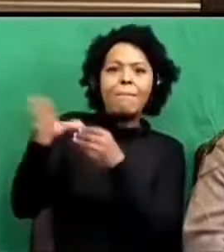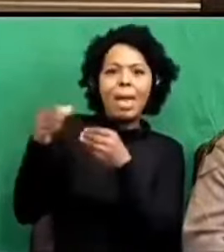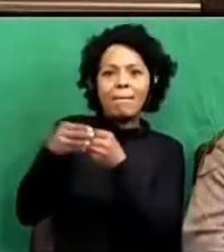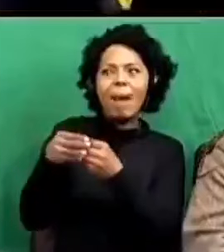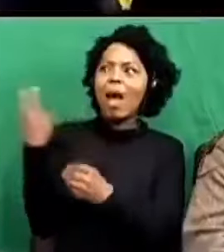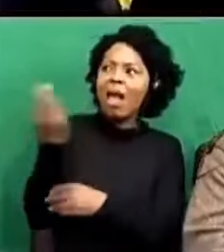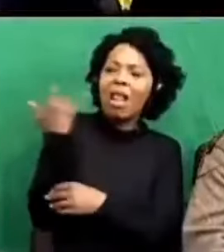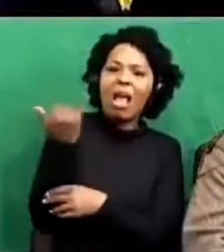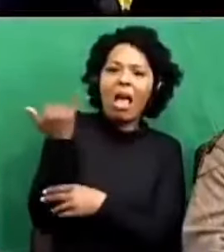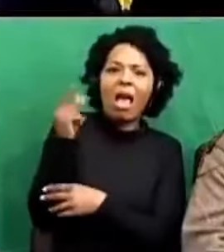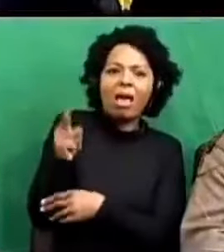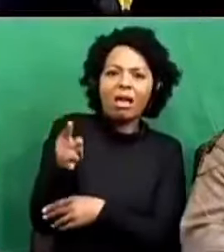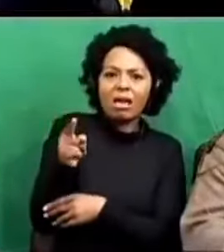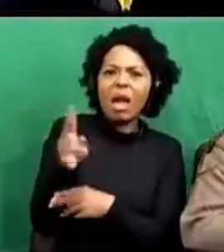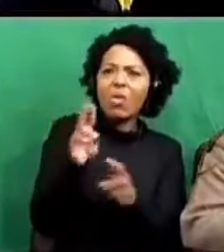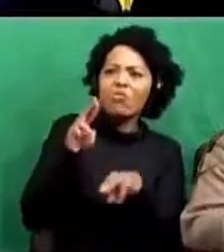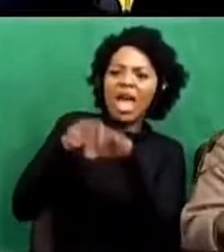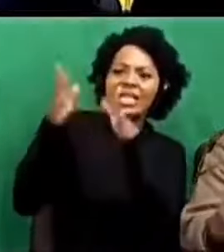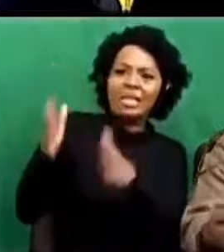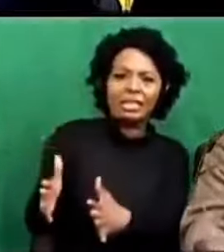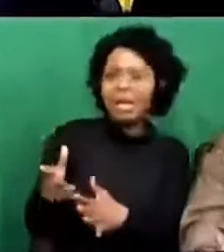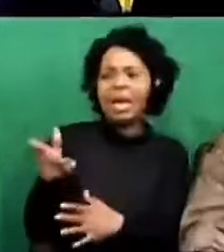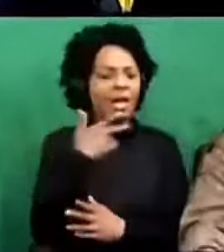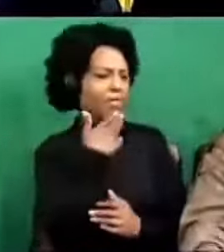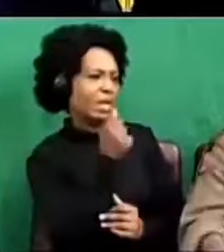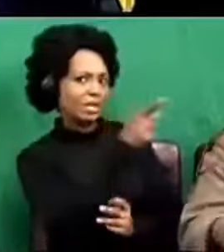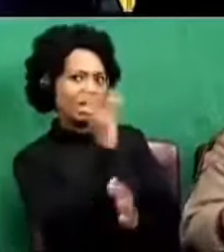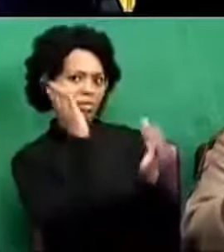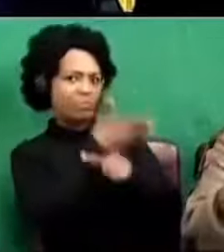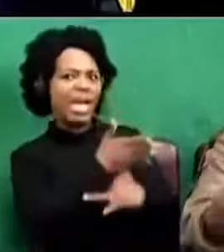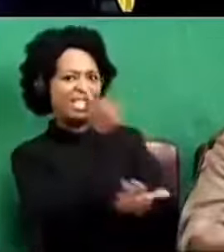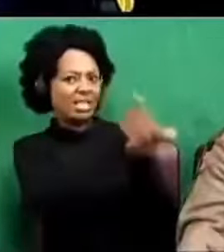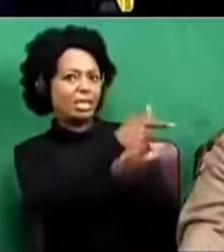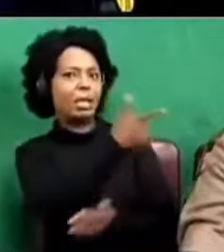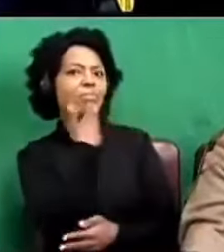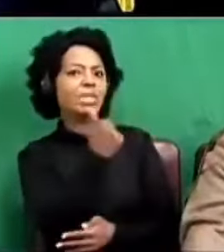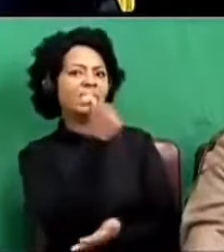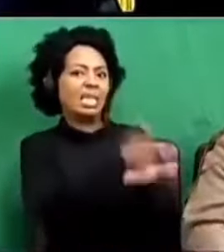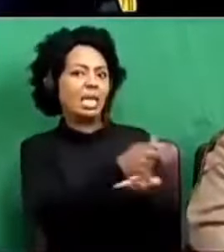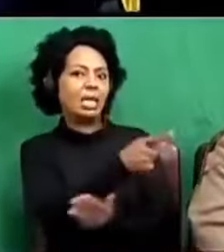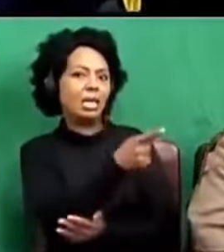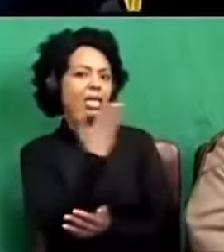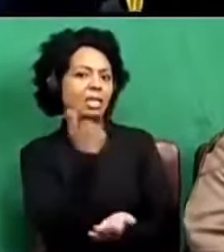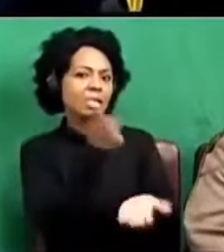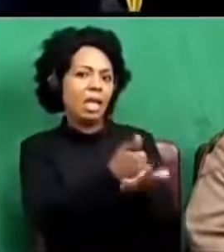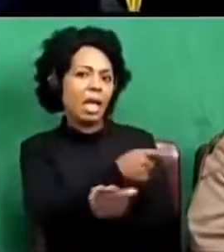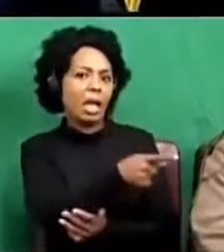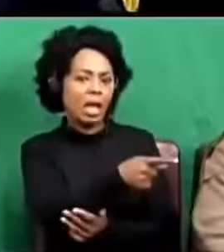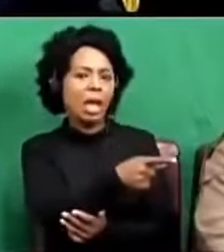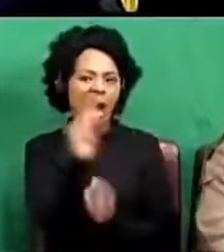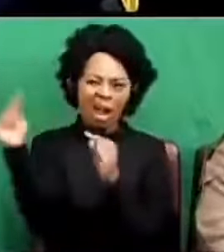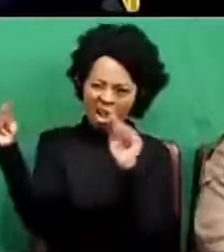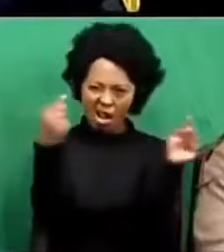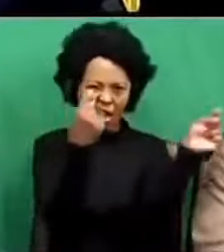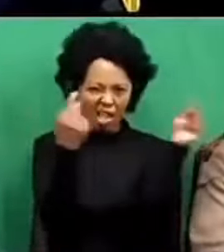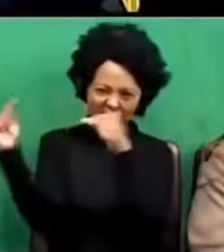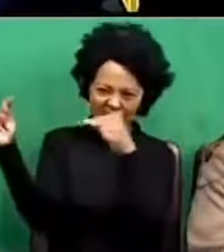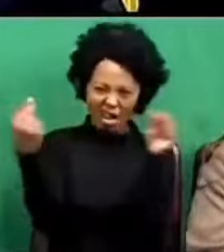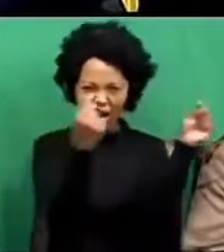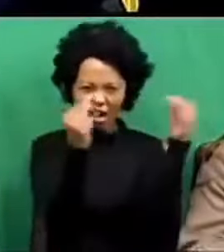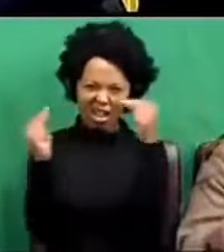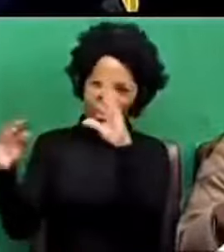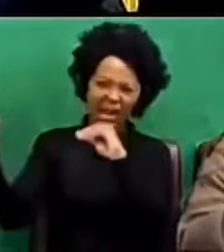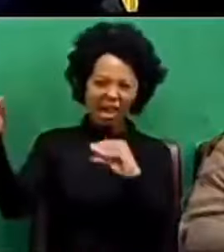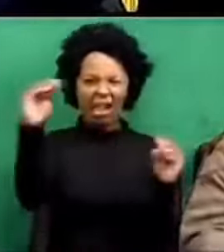And the Honourable Lodosi will have to withdraw that. Okay. No, I'm not going to that. Could I just... I actually made a ruling on that. Sorry,